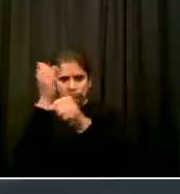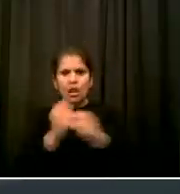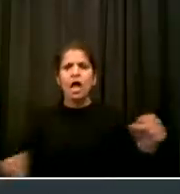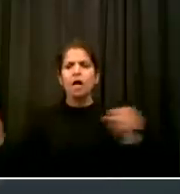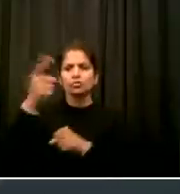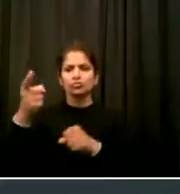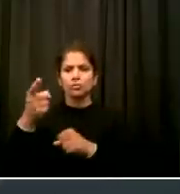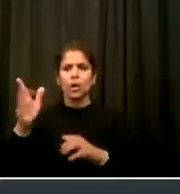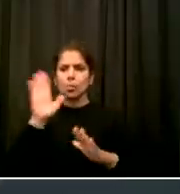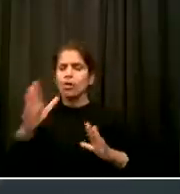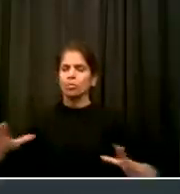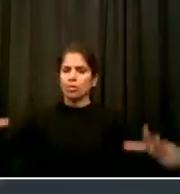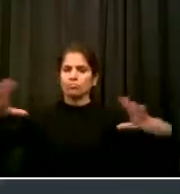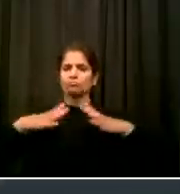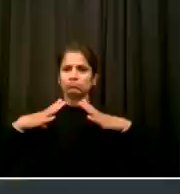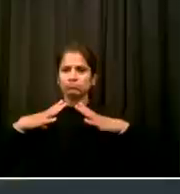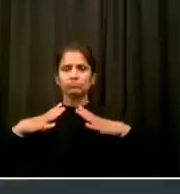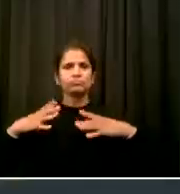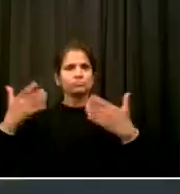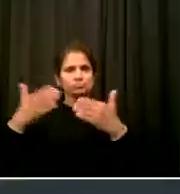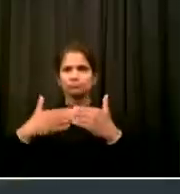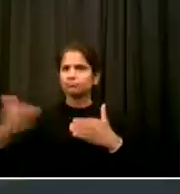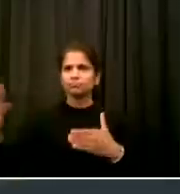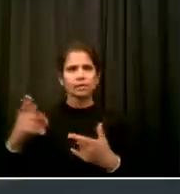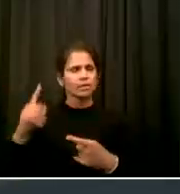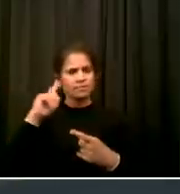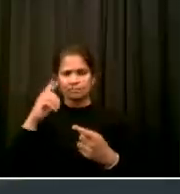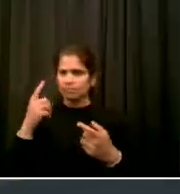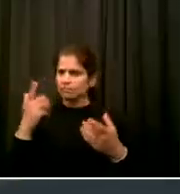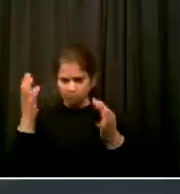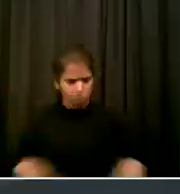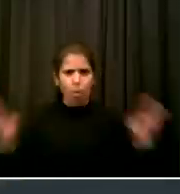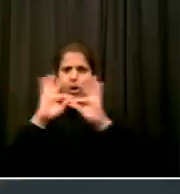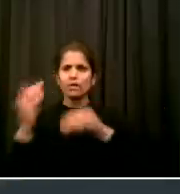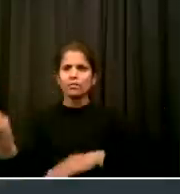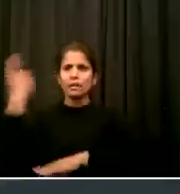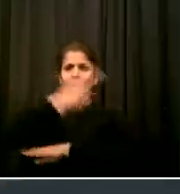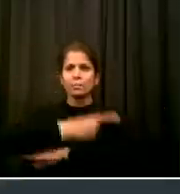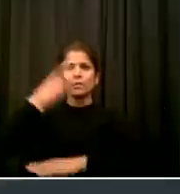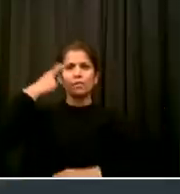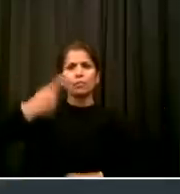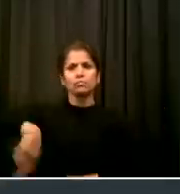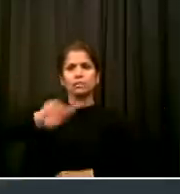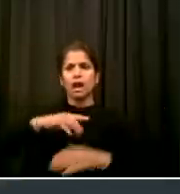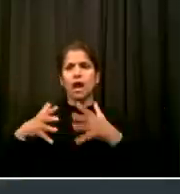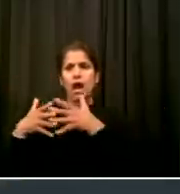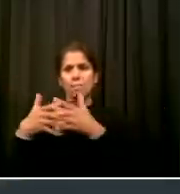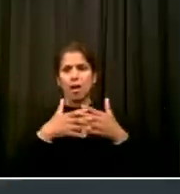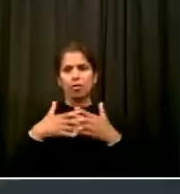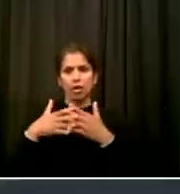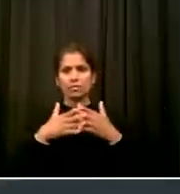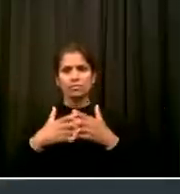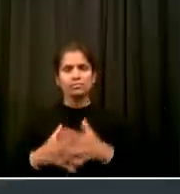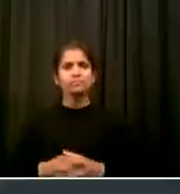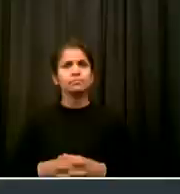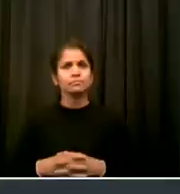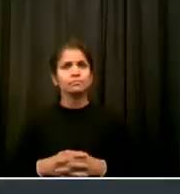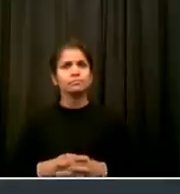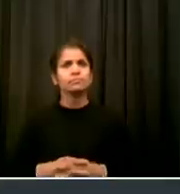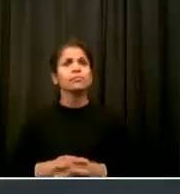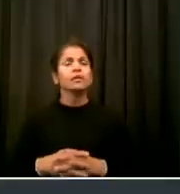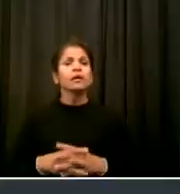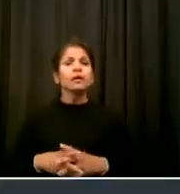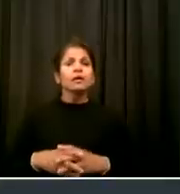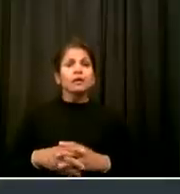by saying both are dear to me one as a dear friend and one as the love of my life and my